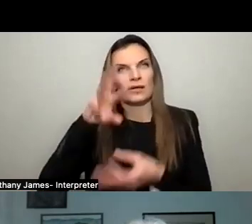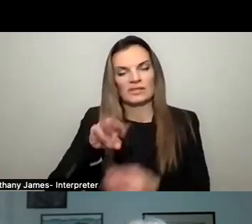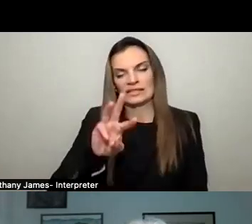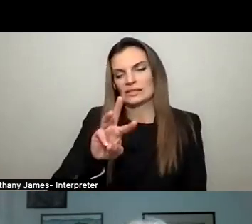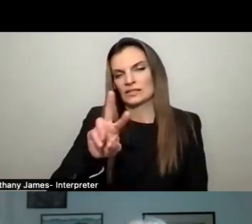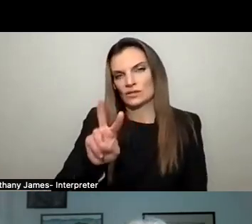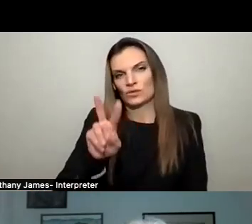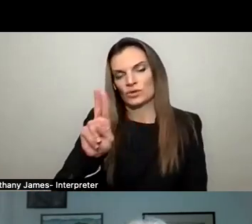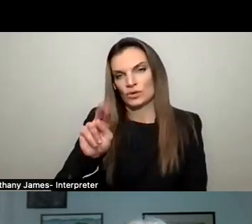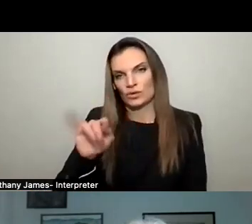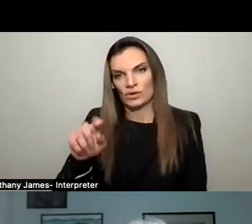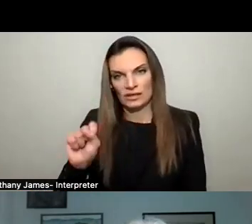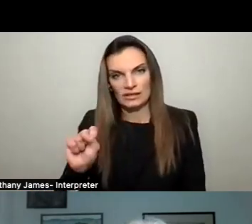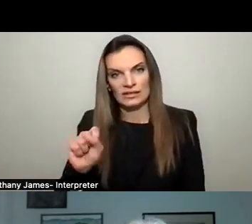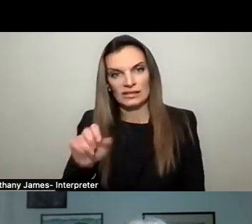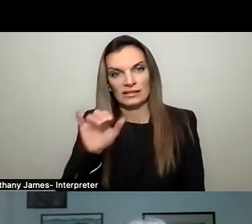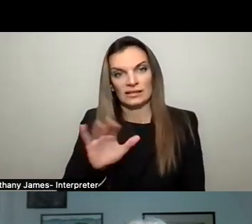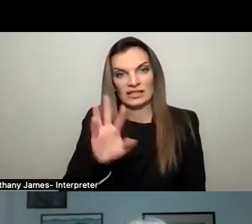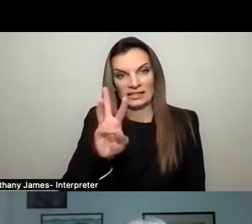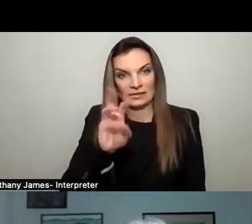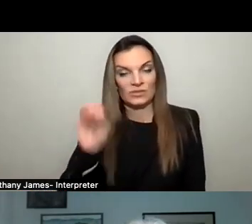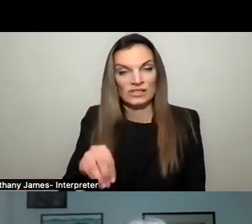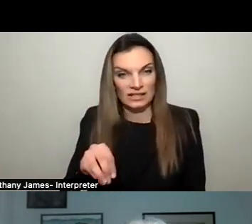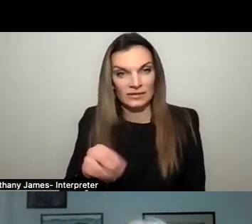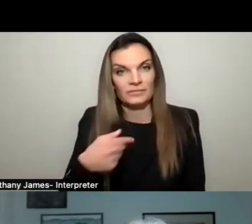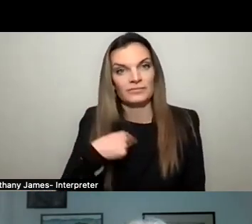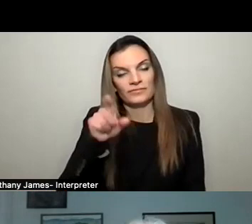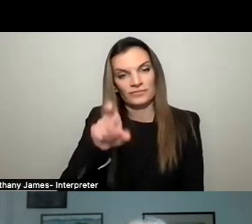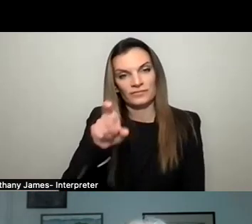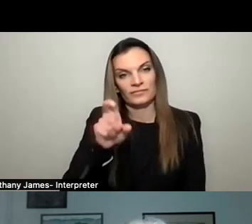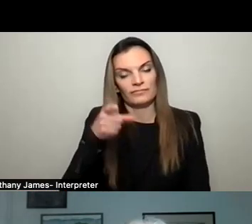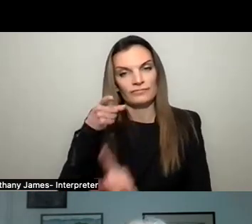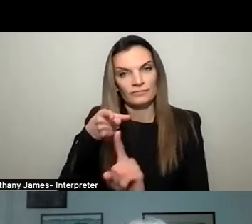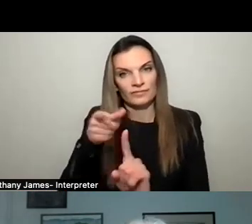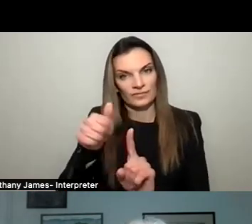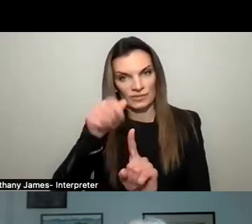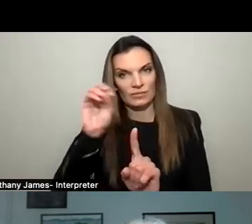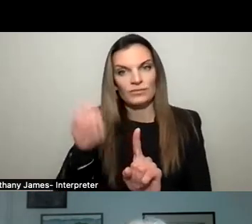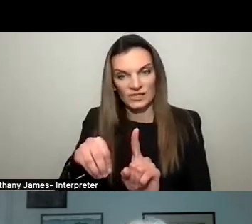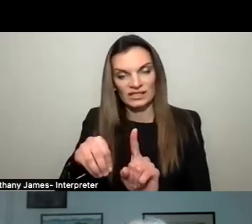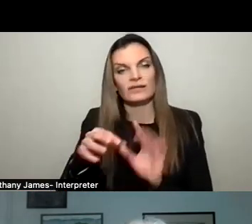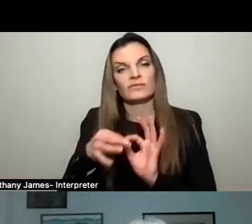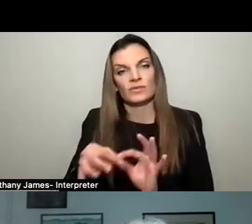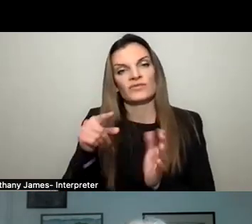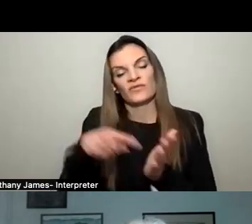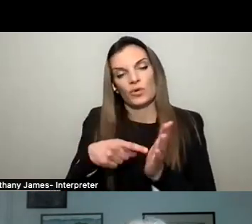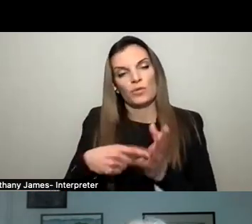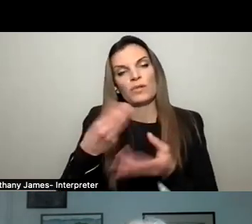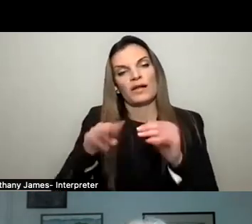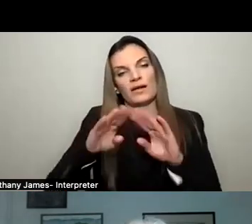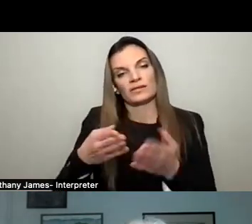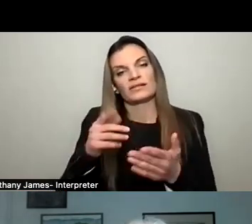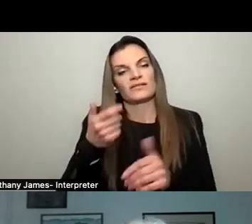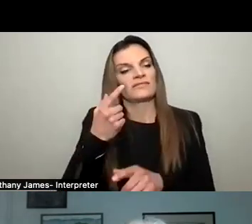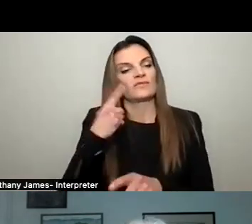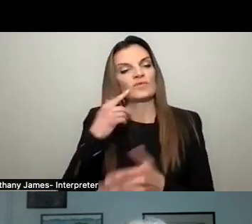there. That's less than right around 6%. We need to be targeting 10% of our affordable housing for every new development that comes